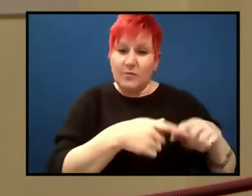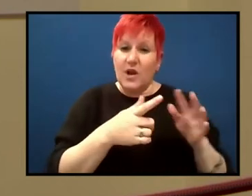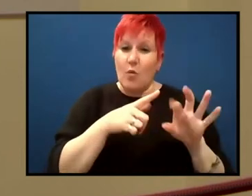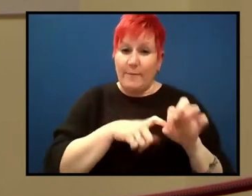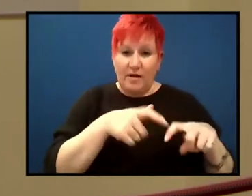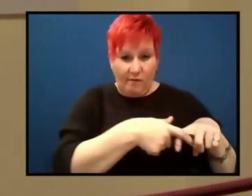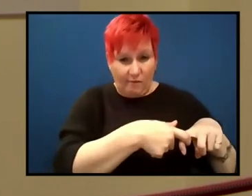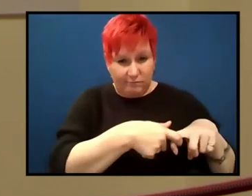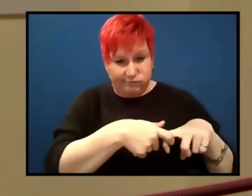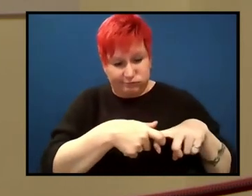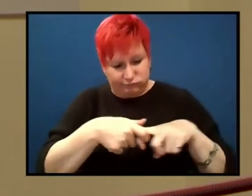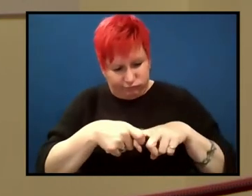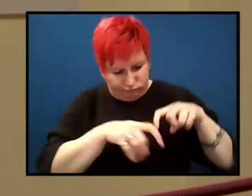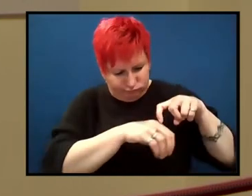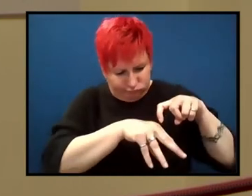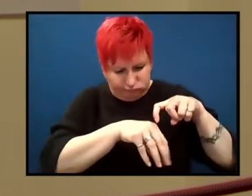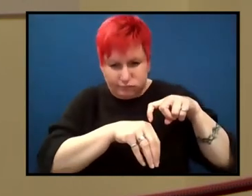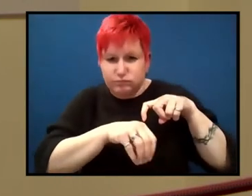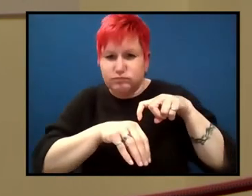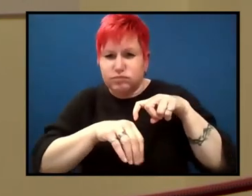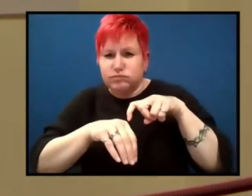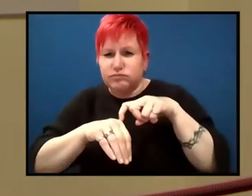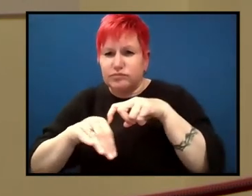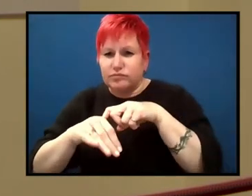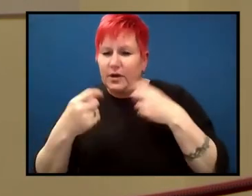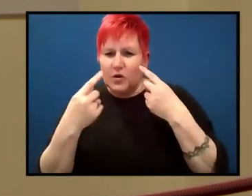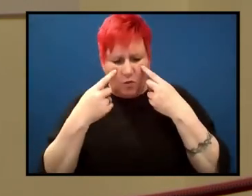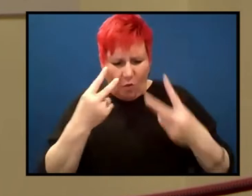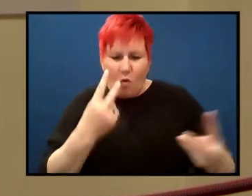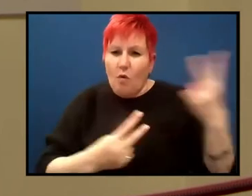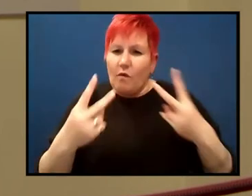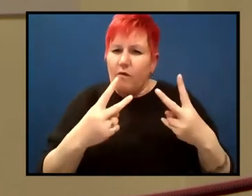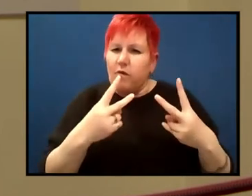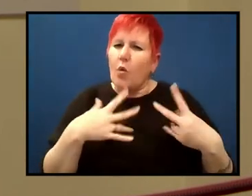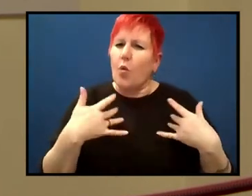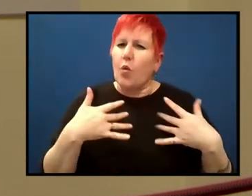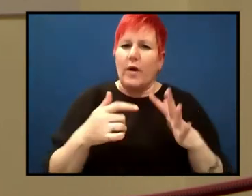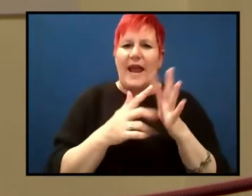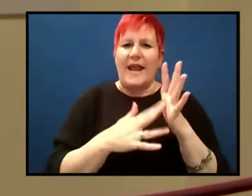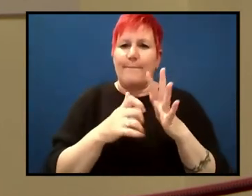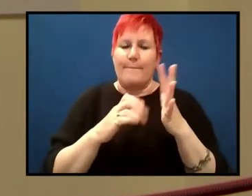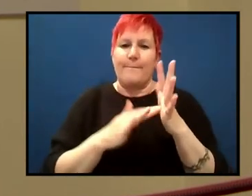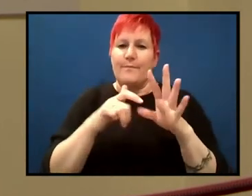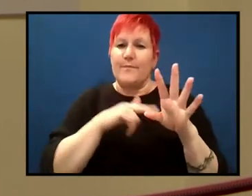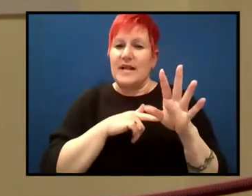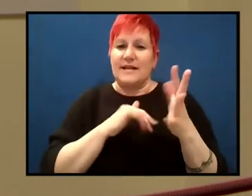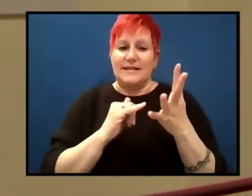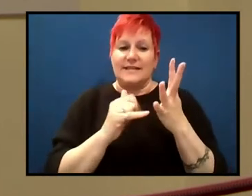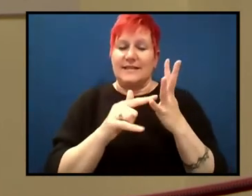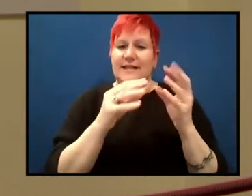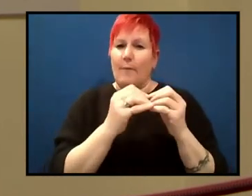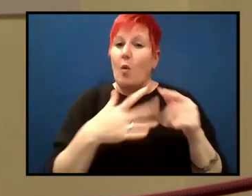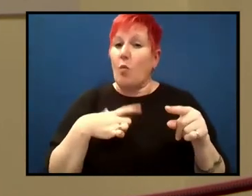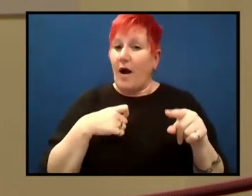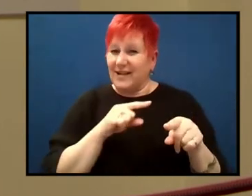And these were developed in the second world war to find enemy submarines, which were also great big lumps of iron, uh, under the